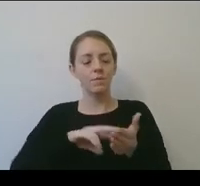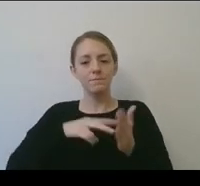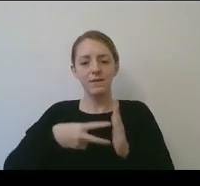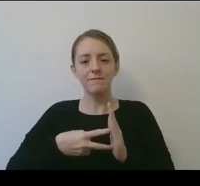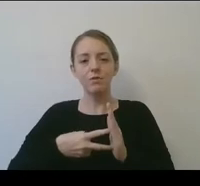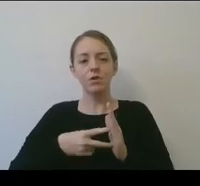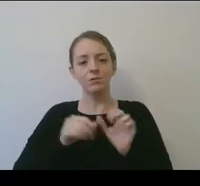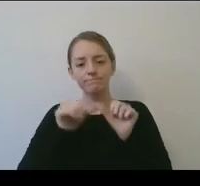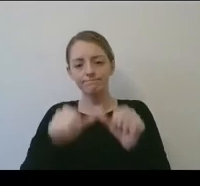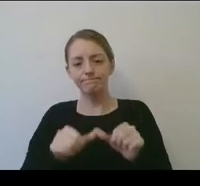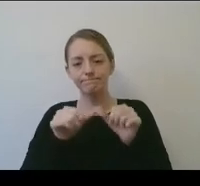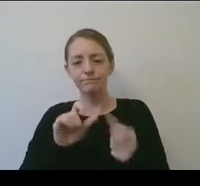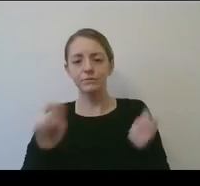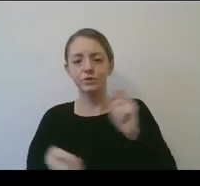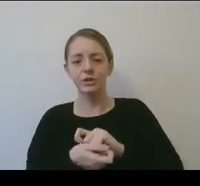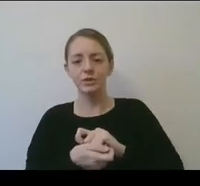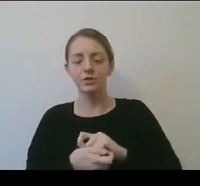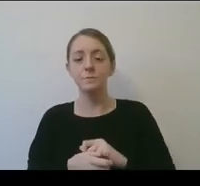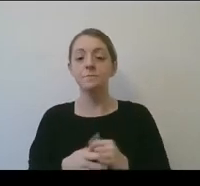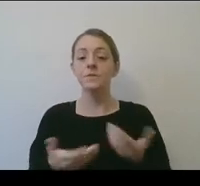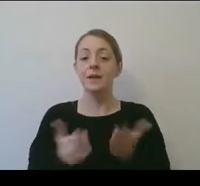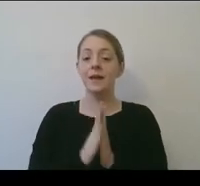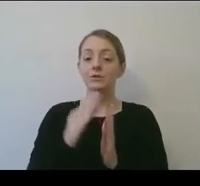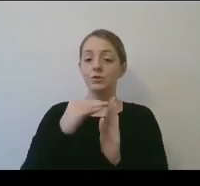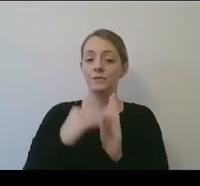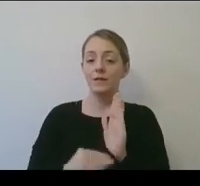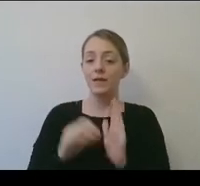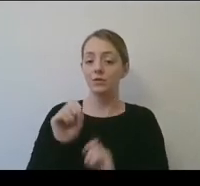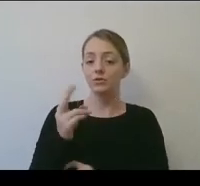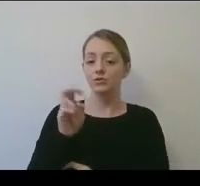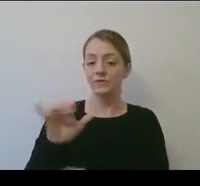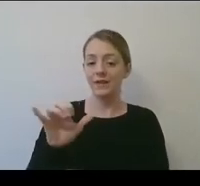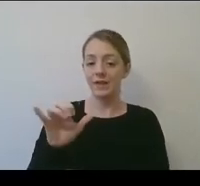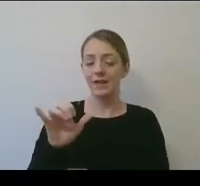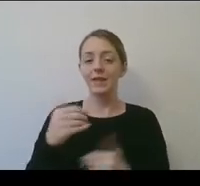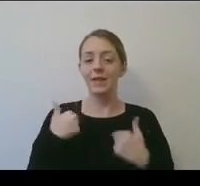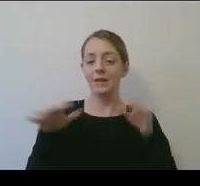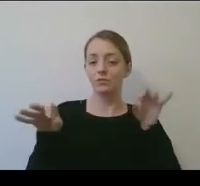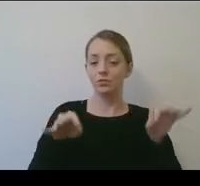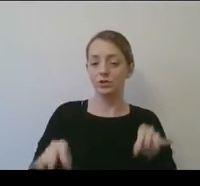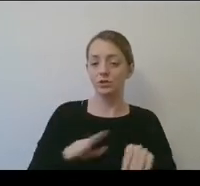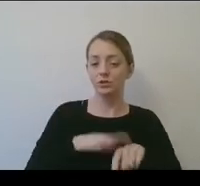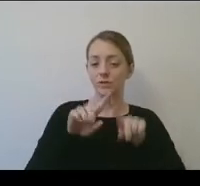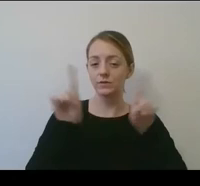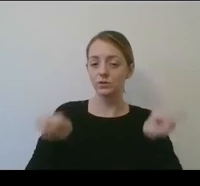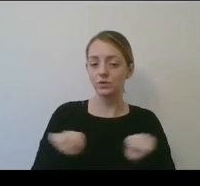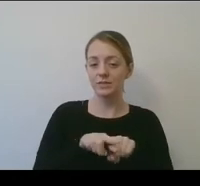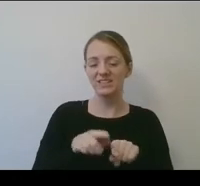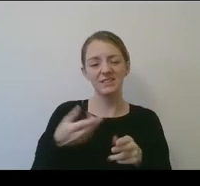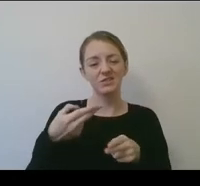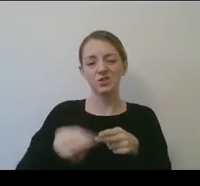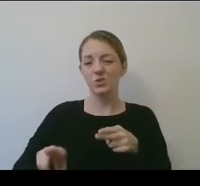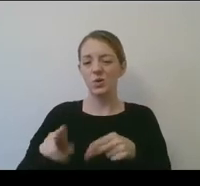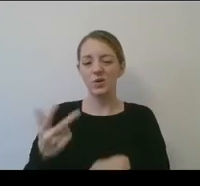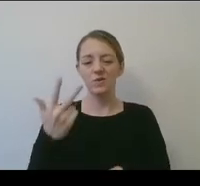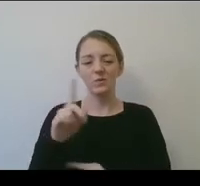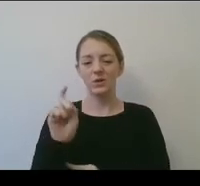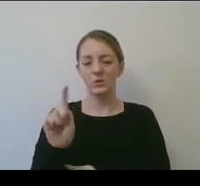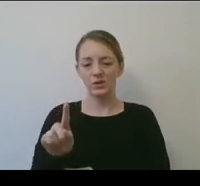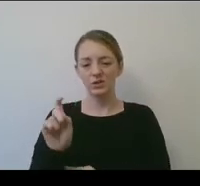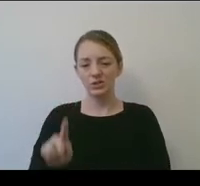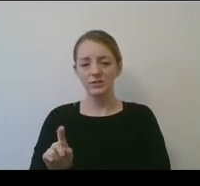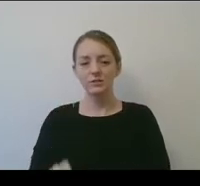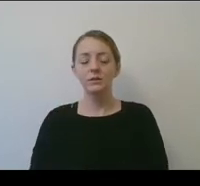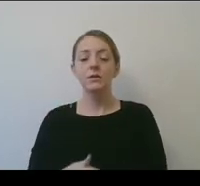We ask that you would take the time to fill out the survey. The directions are there on the screen. It's quick. It's only three questions. We also